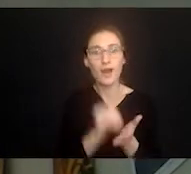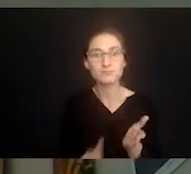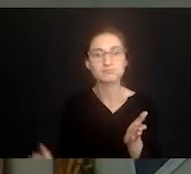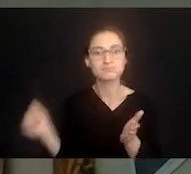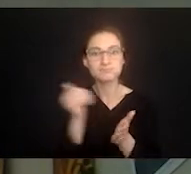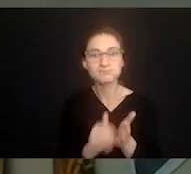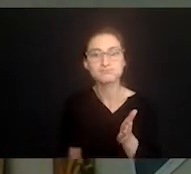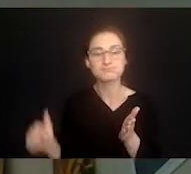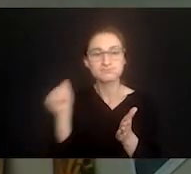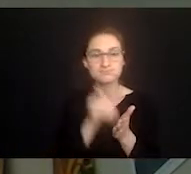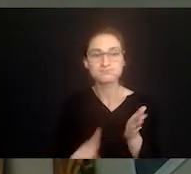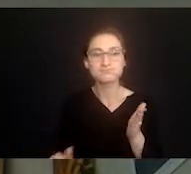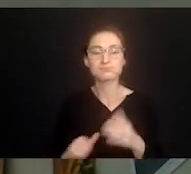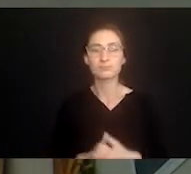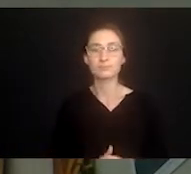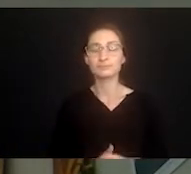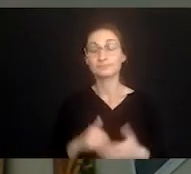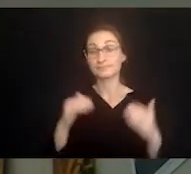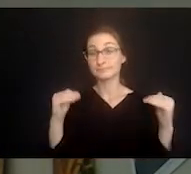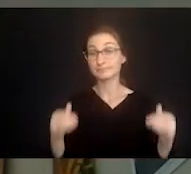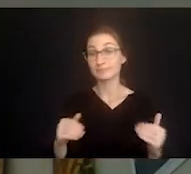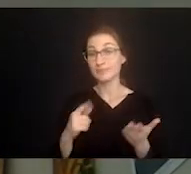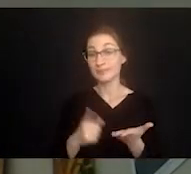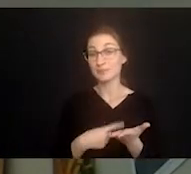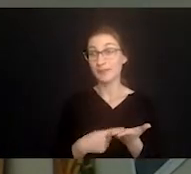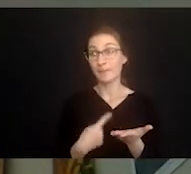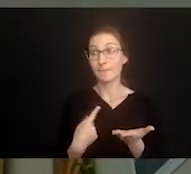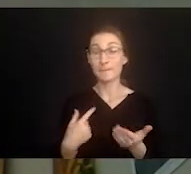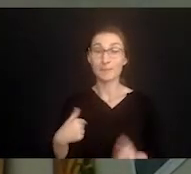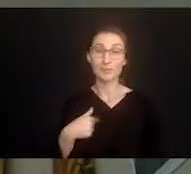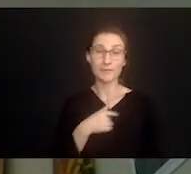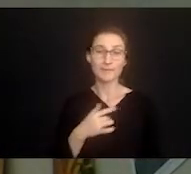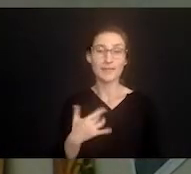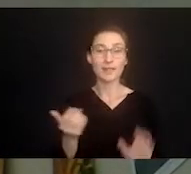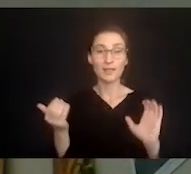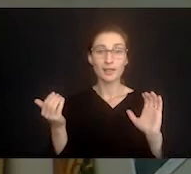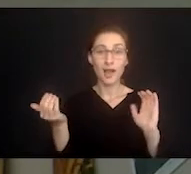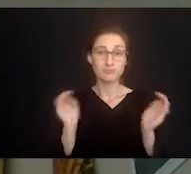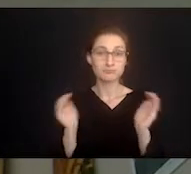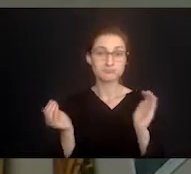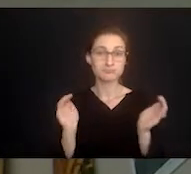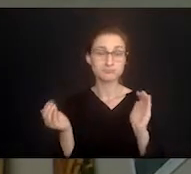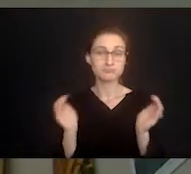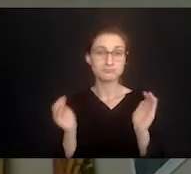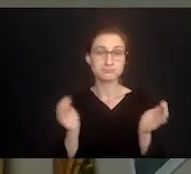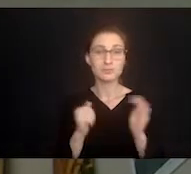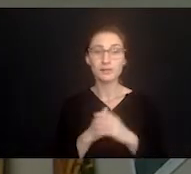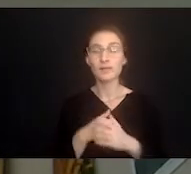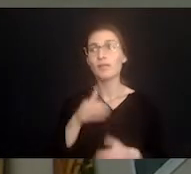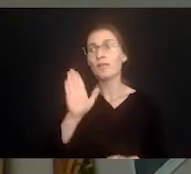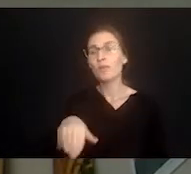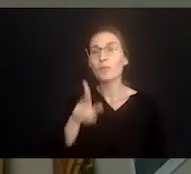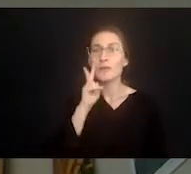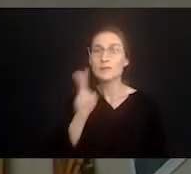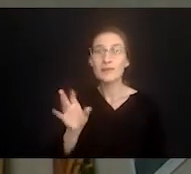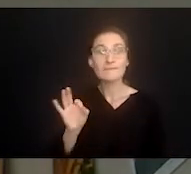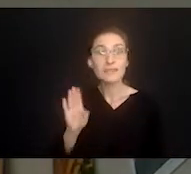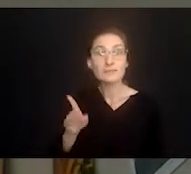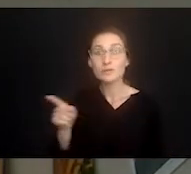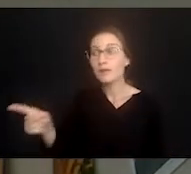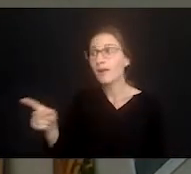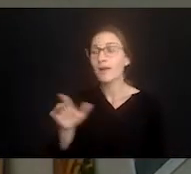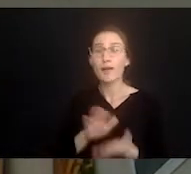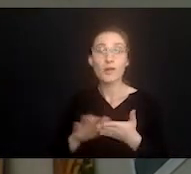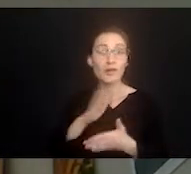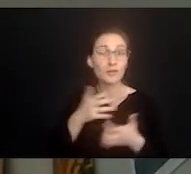so much. Then there's sometimes comparison that raises his ugly head where we look and we say, oh man, I just saw